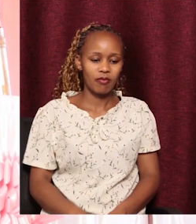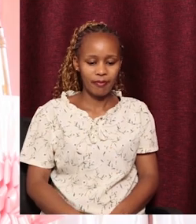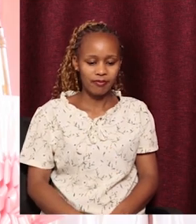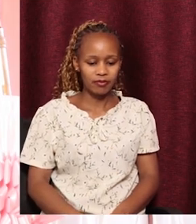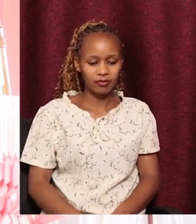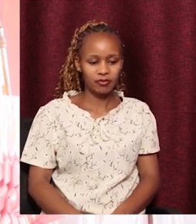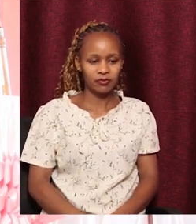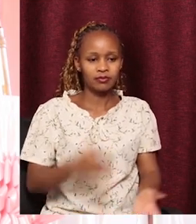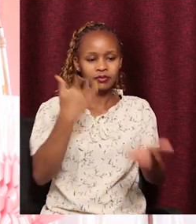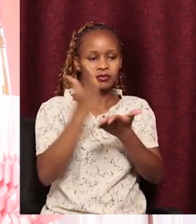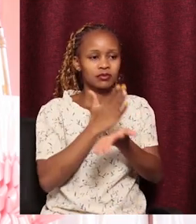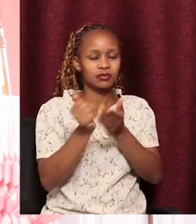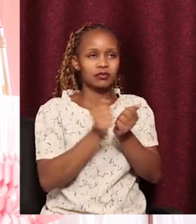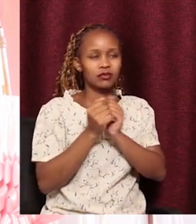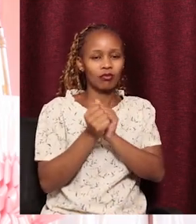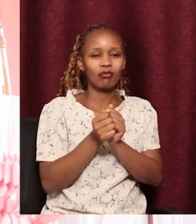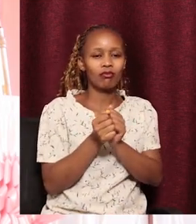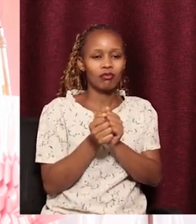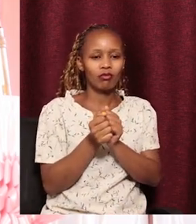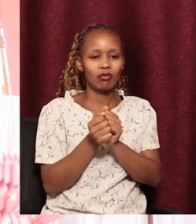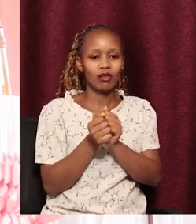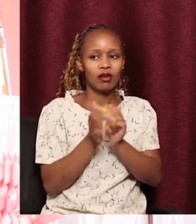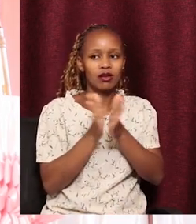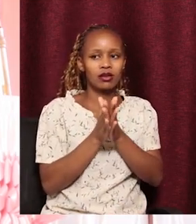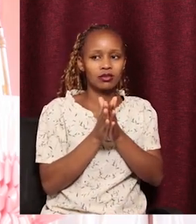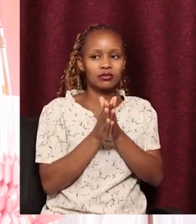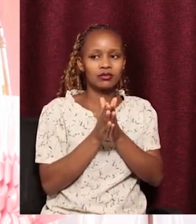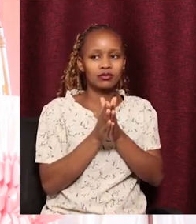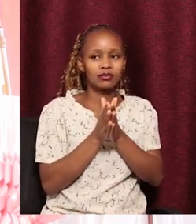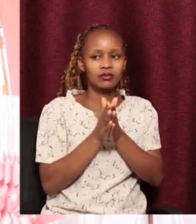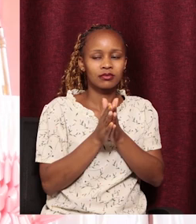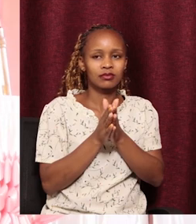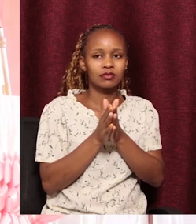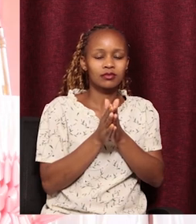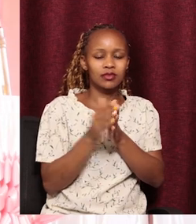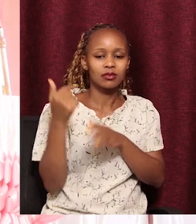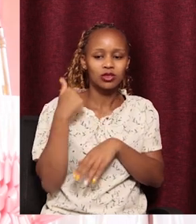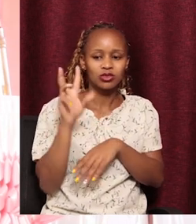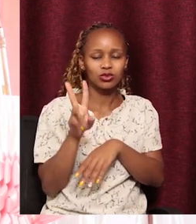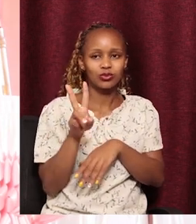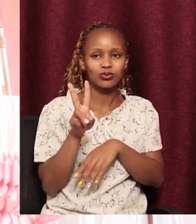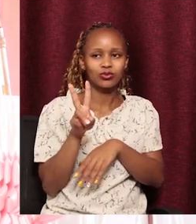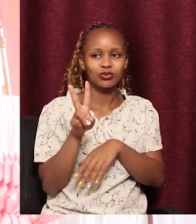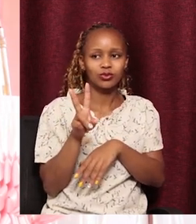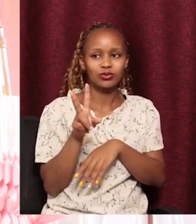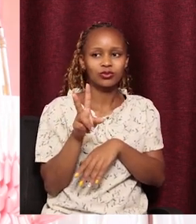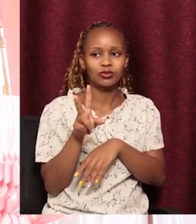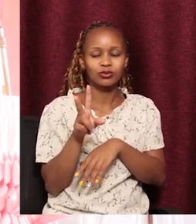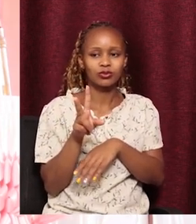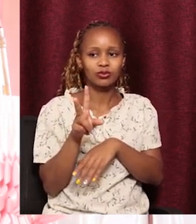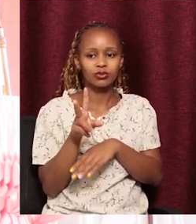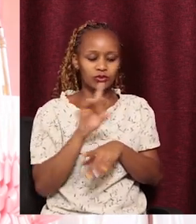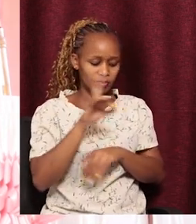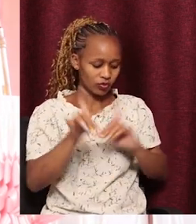maybe you even share with them. And this would be in part of number two. And then